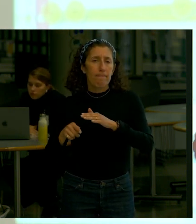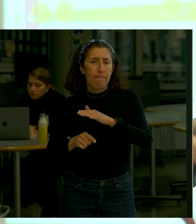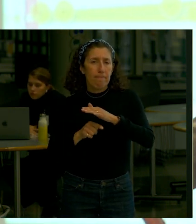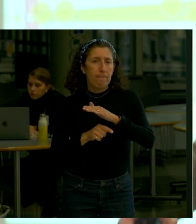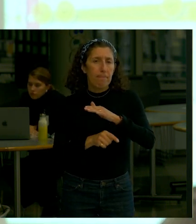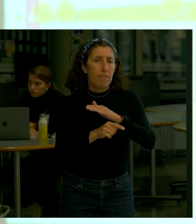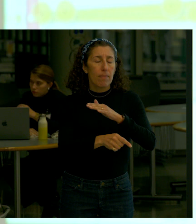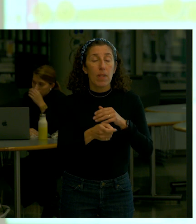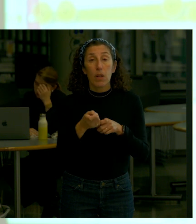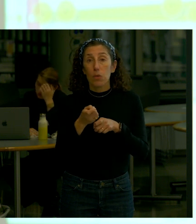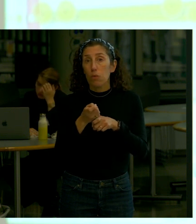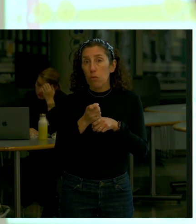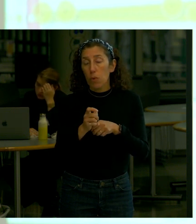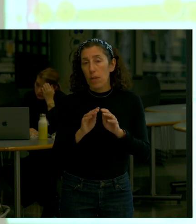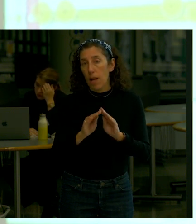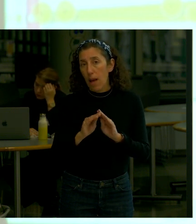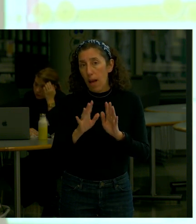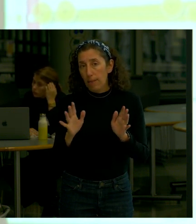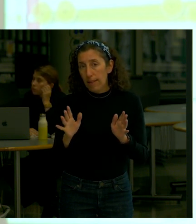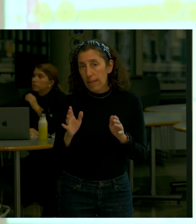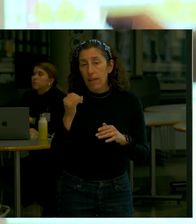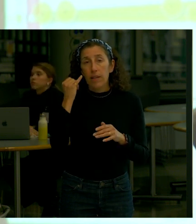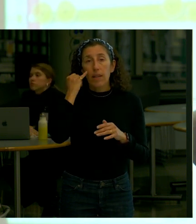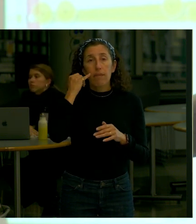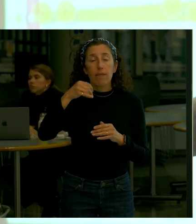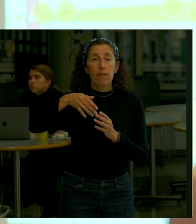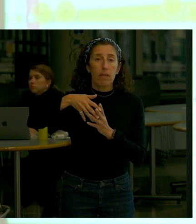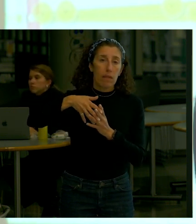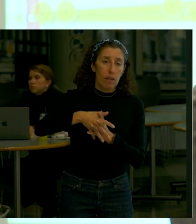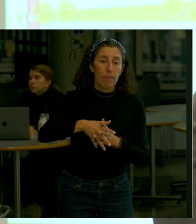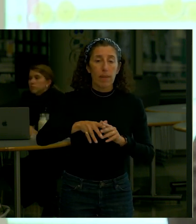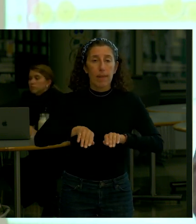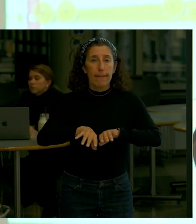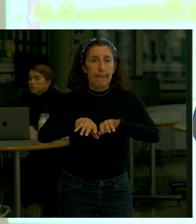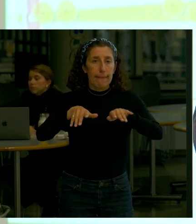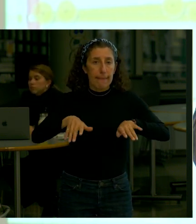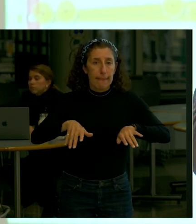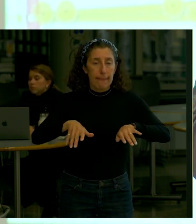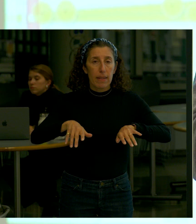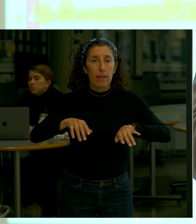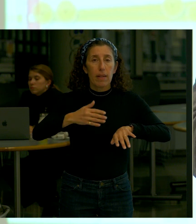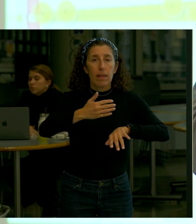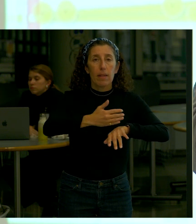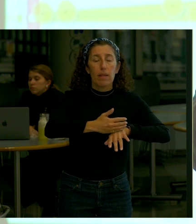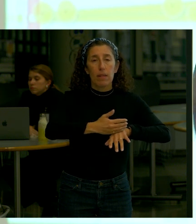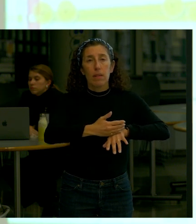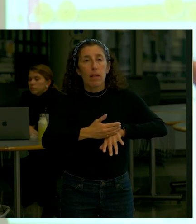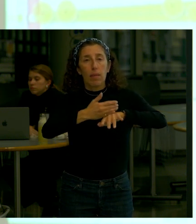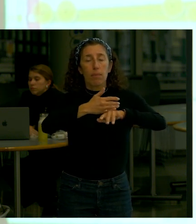that has roots adjacent to the wall that if that tree were to topple in a hurricane would leverage up and jack up the wall